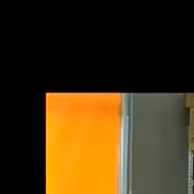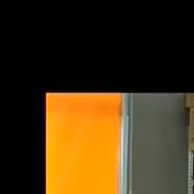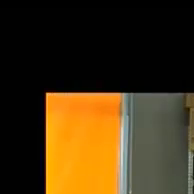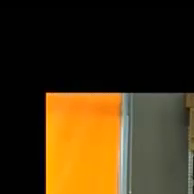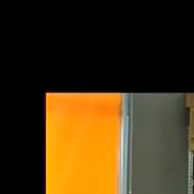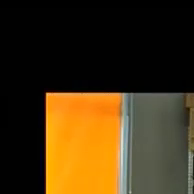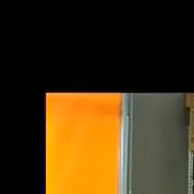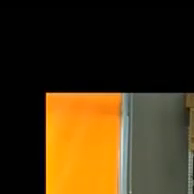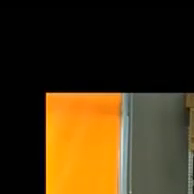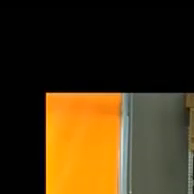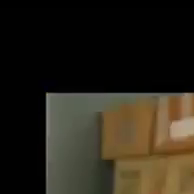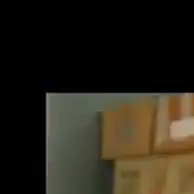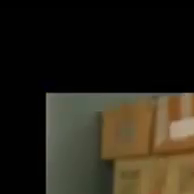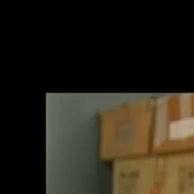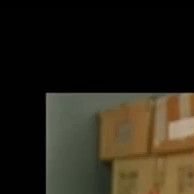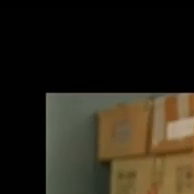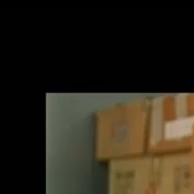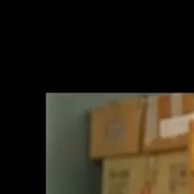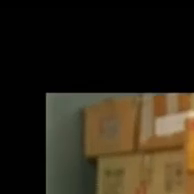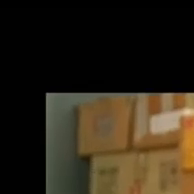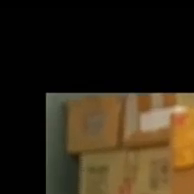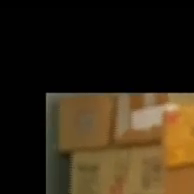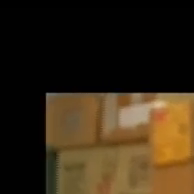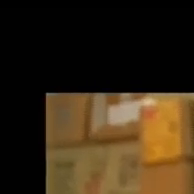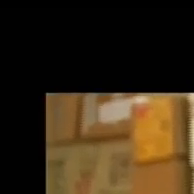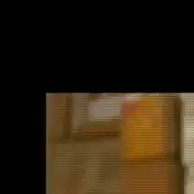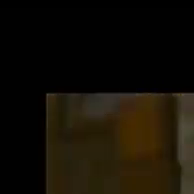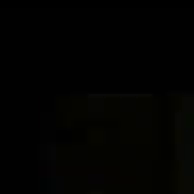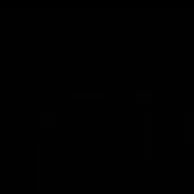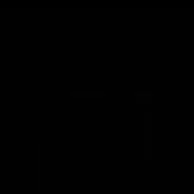So, I thought, why not? What do I have to lose?